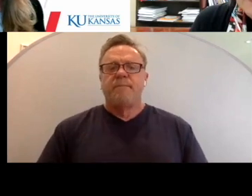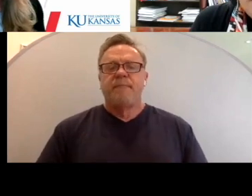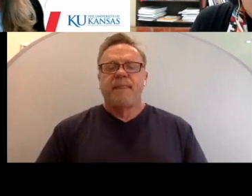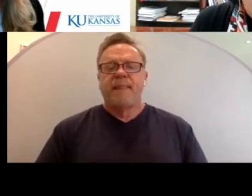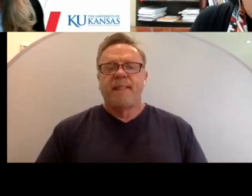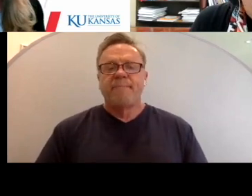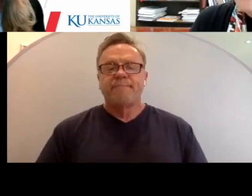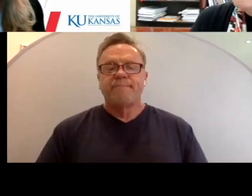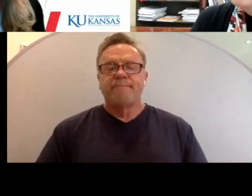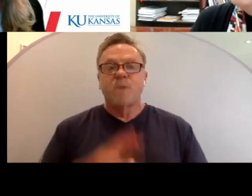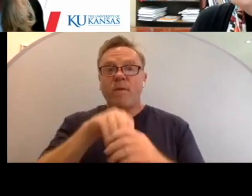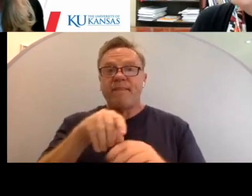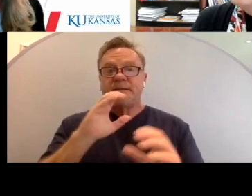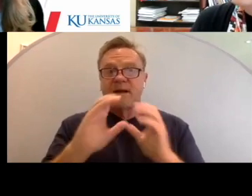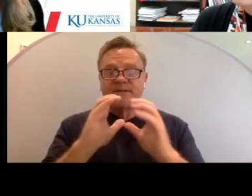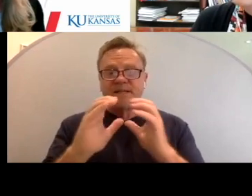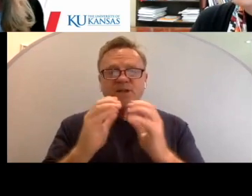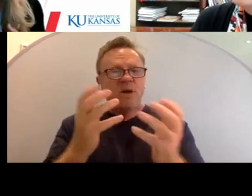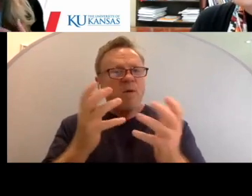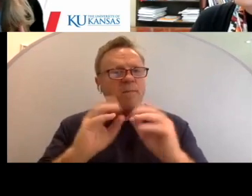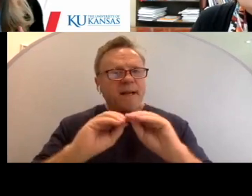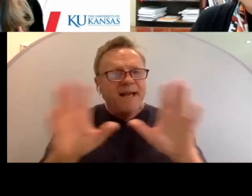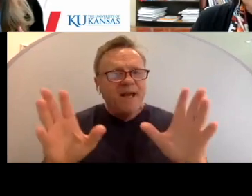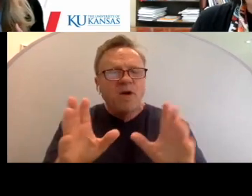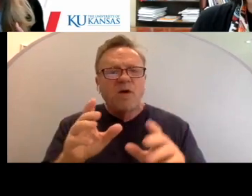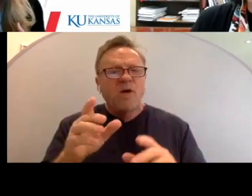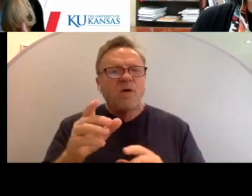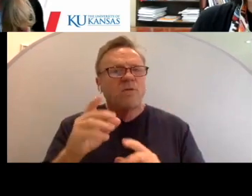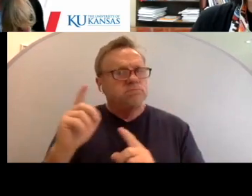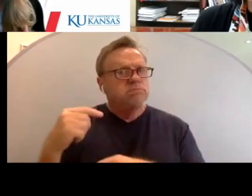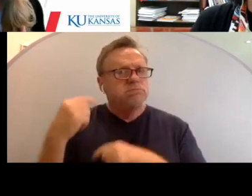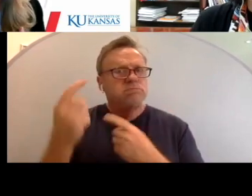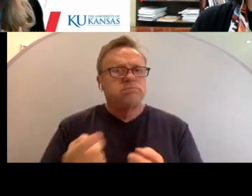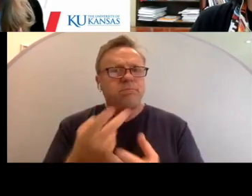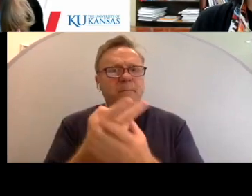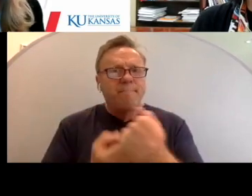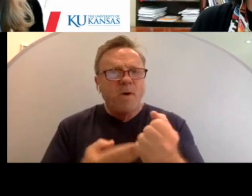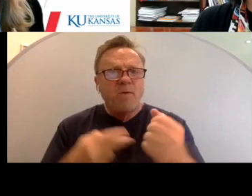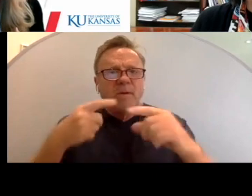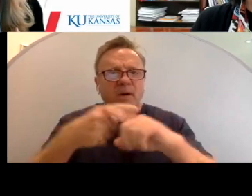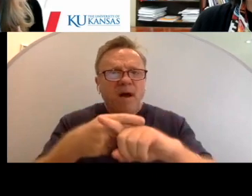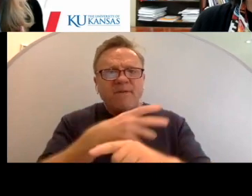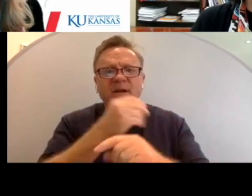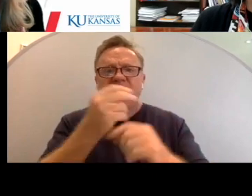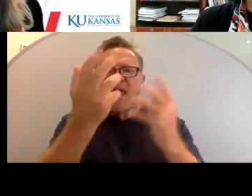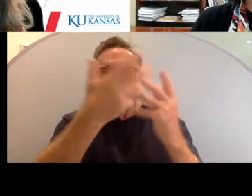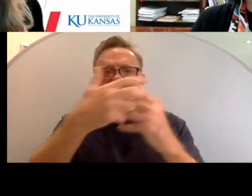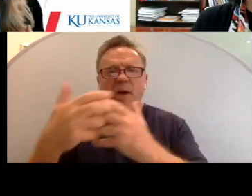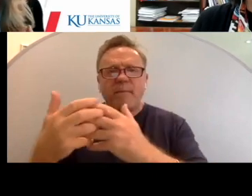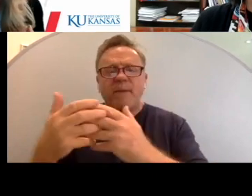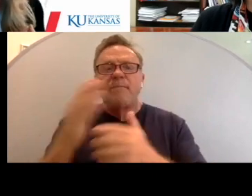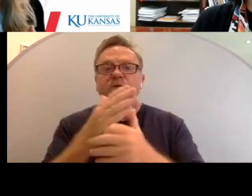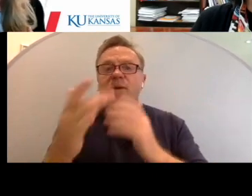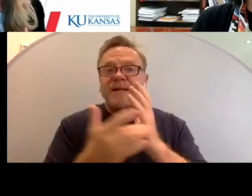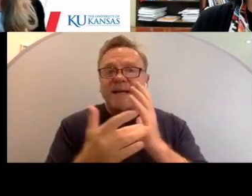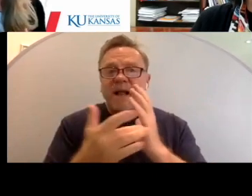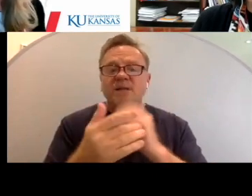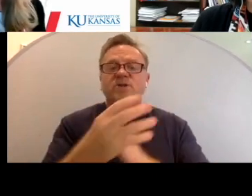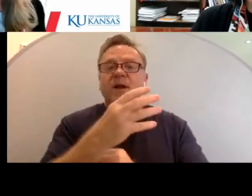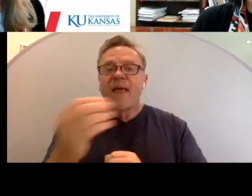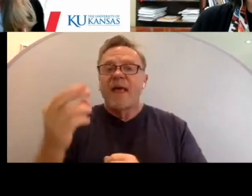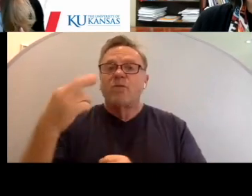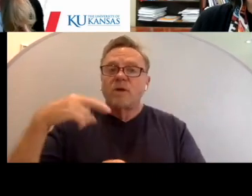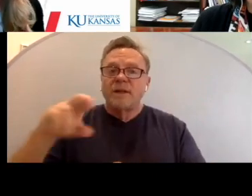conversation, I want to be clear that there has been both conflict and harmony between technology and